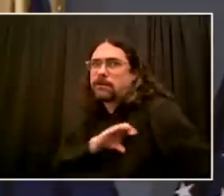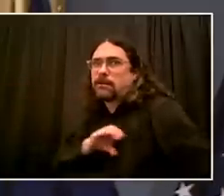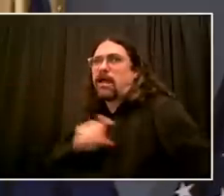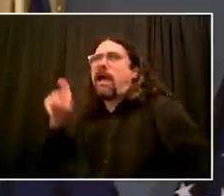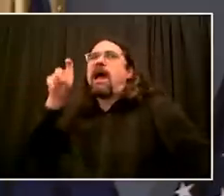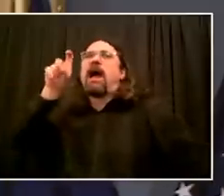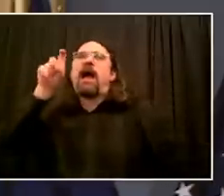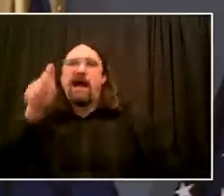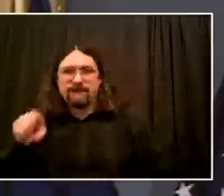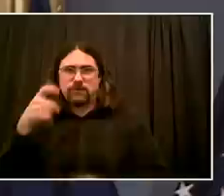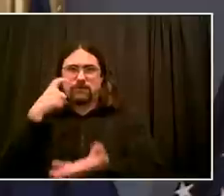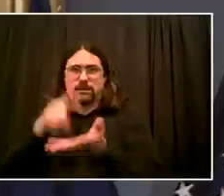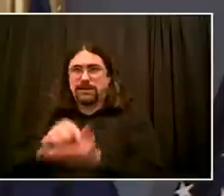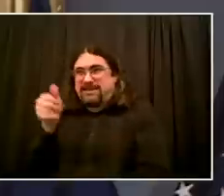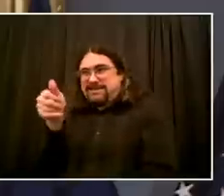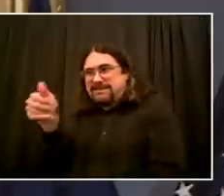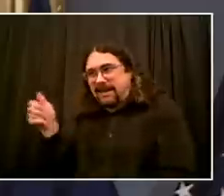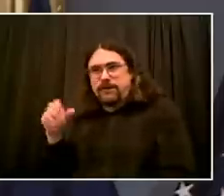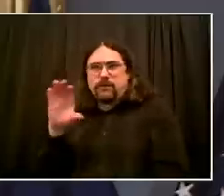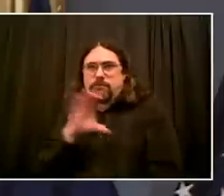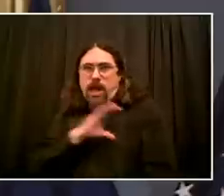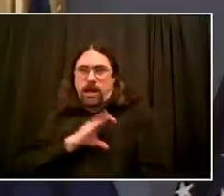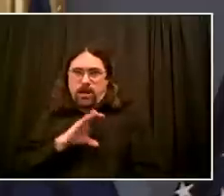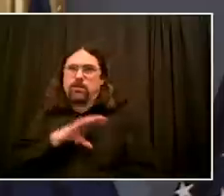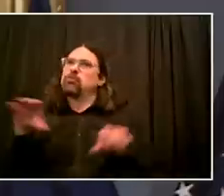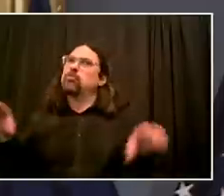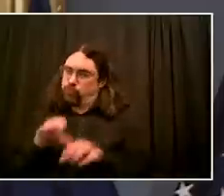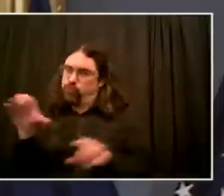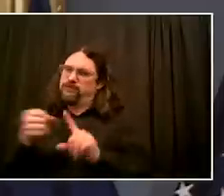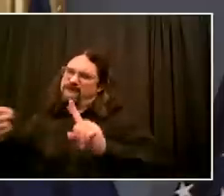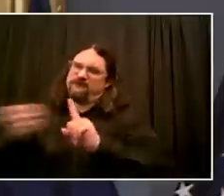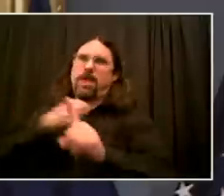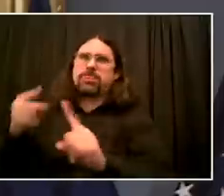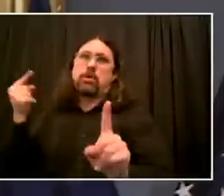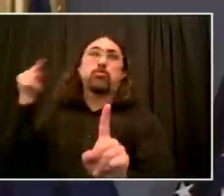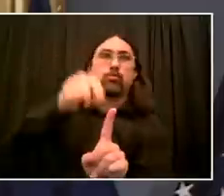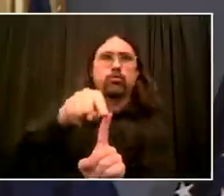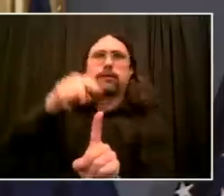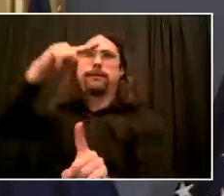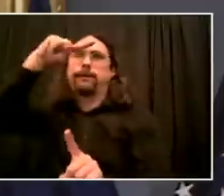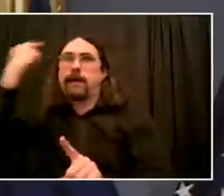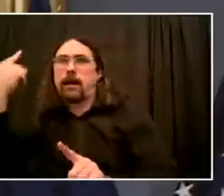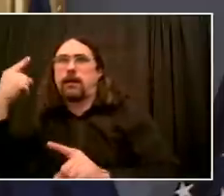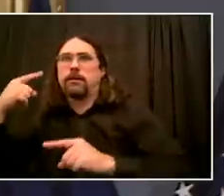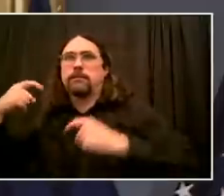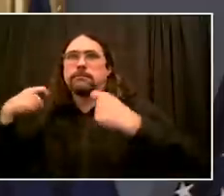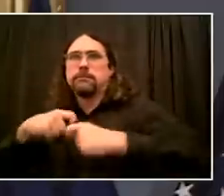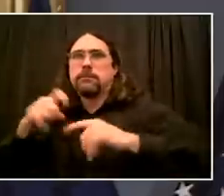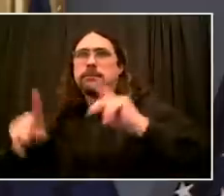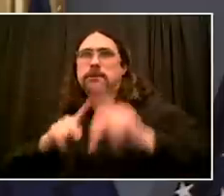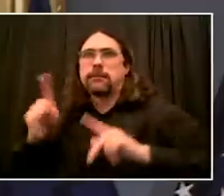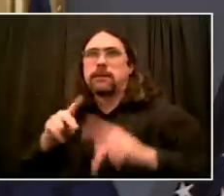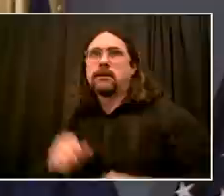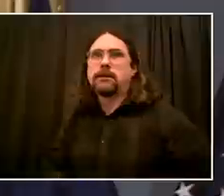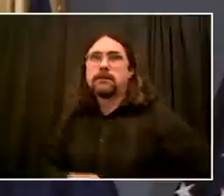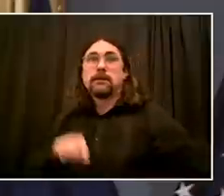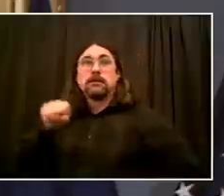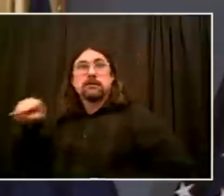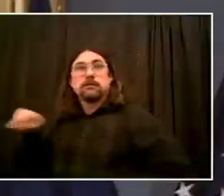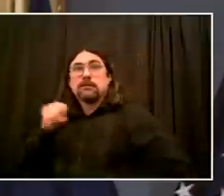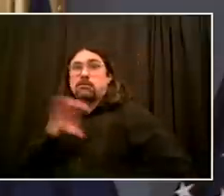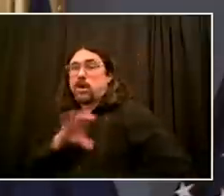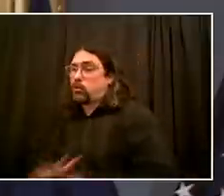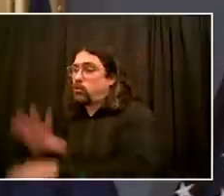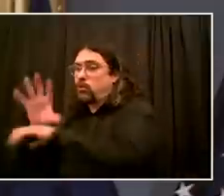The absence of any real accountability for the habitual killing of our people undoubtedly poses the greatest threat to public safety.